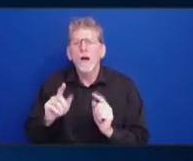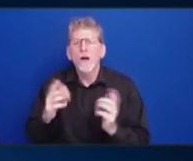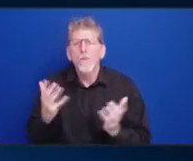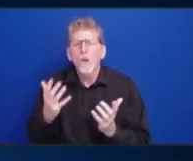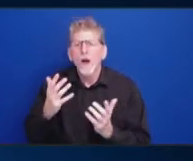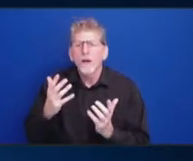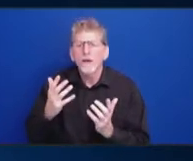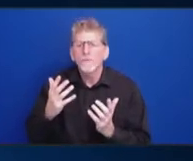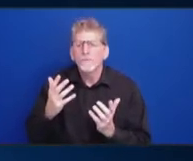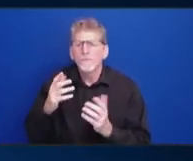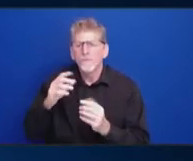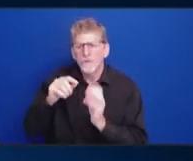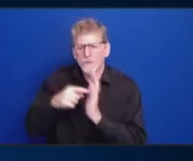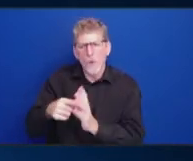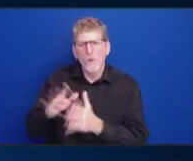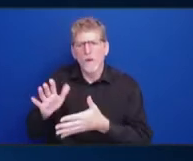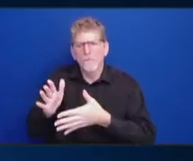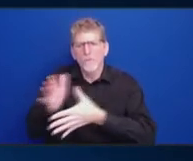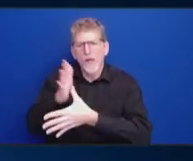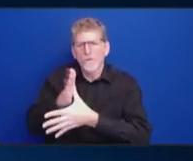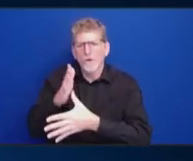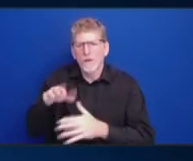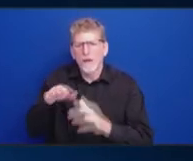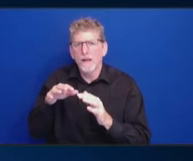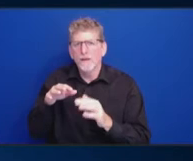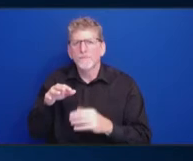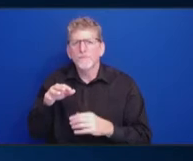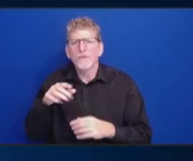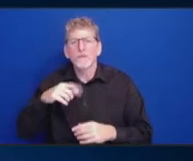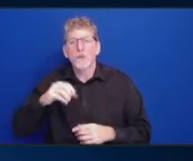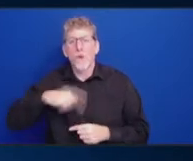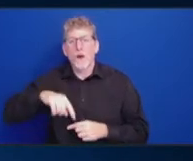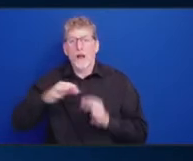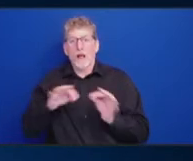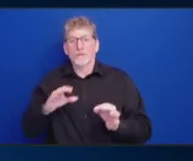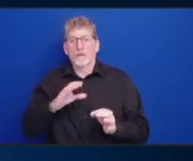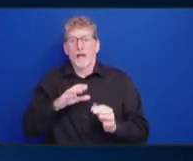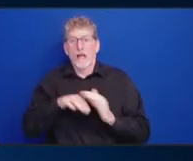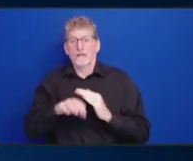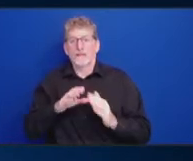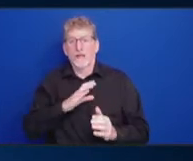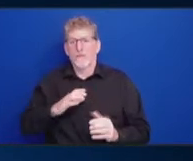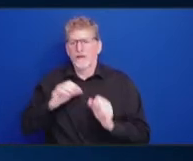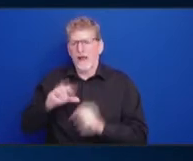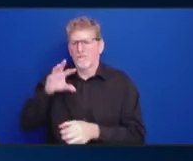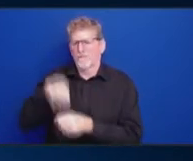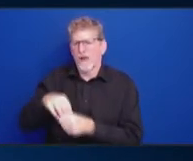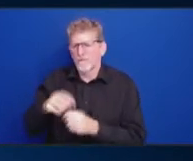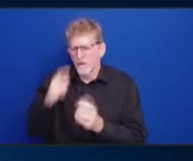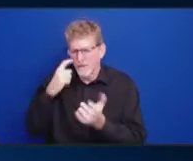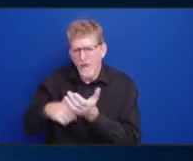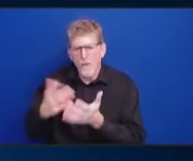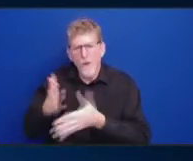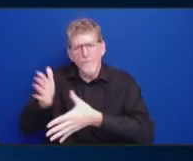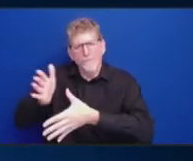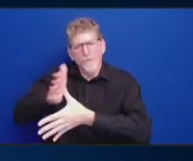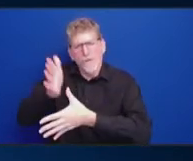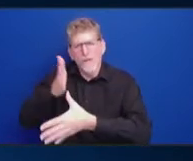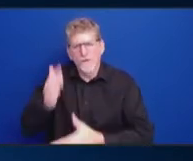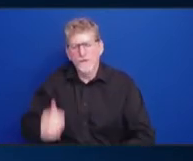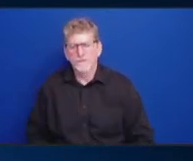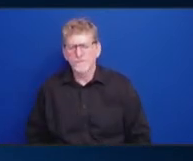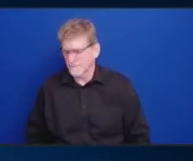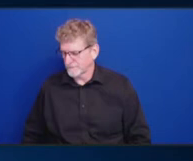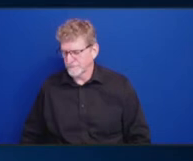could weigh in on that and cooperate with the data collection disaggregation group. And I think the other